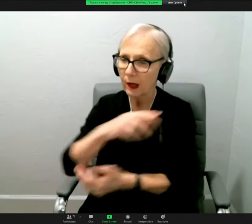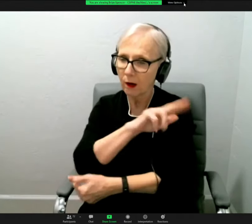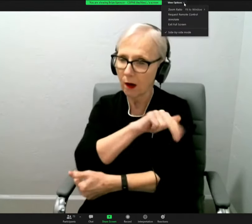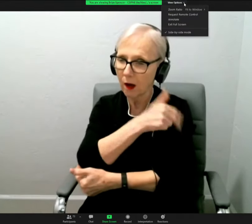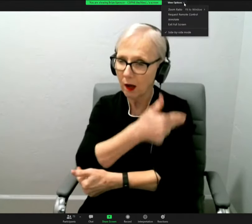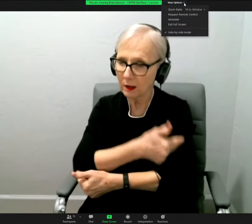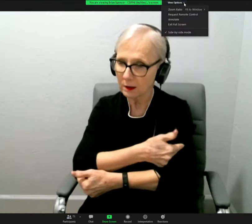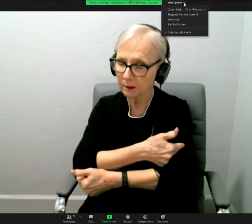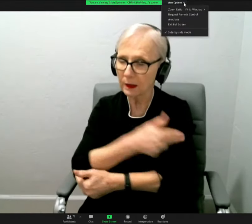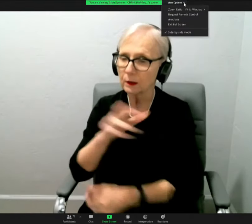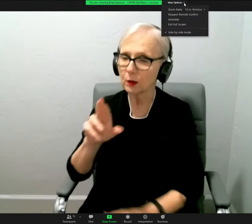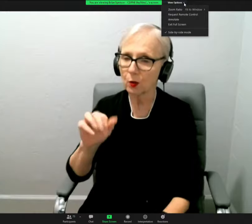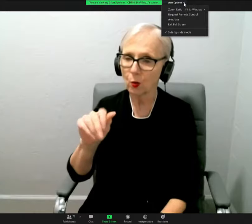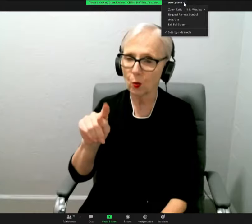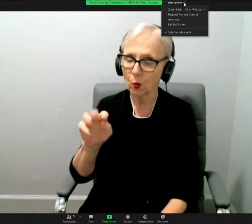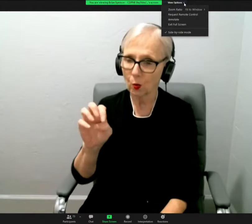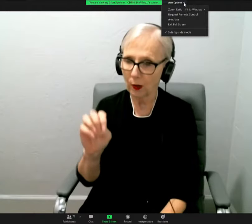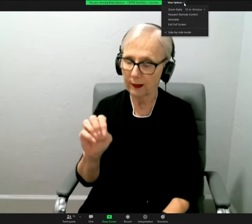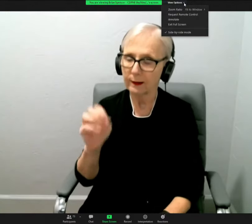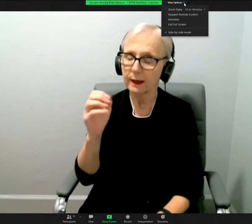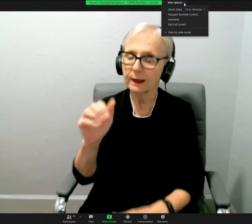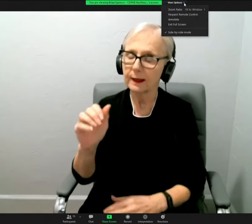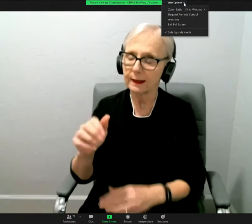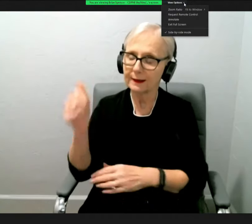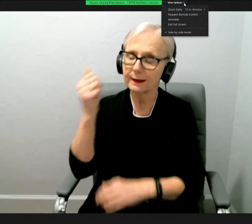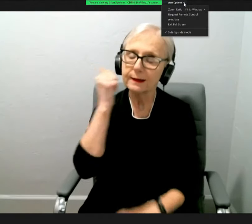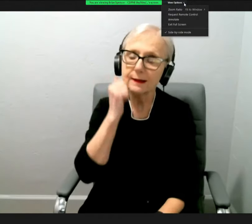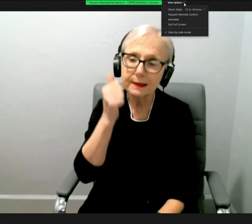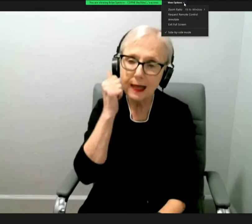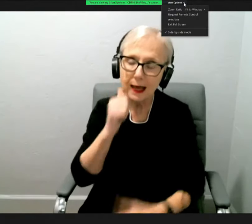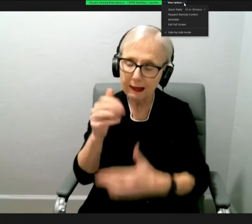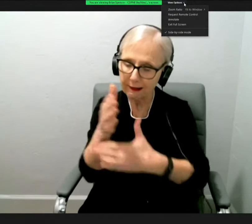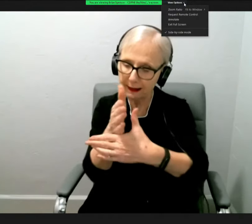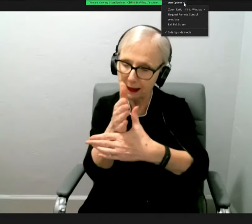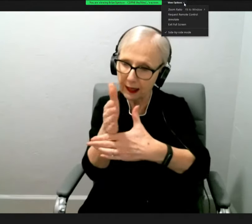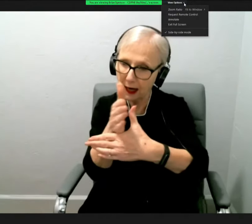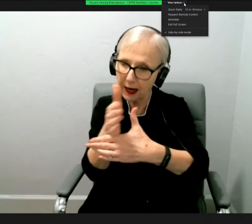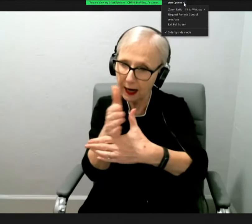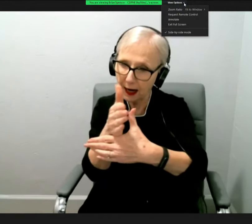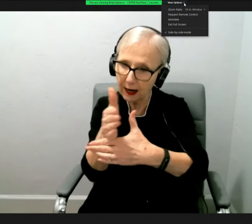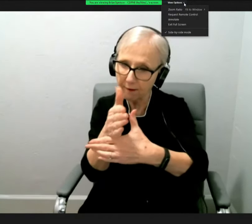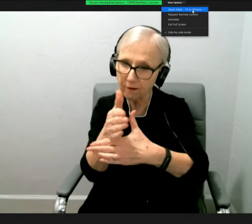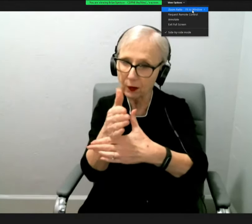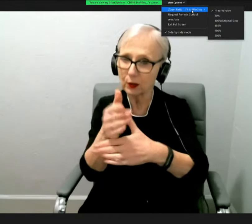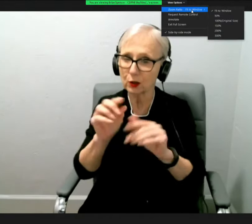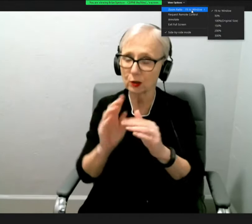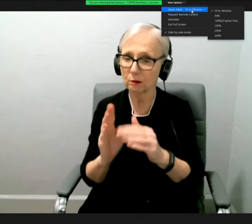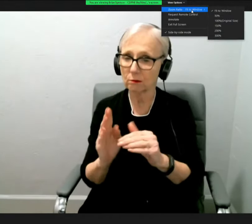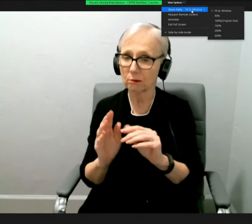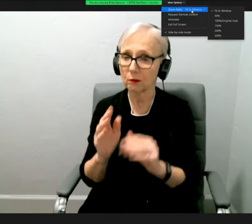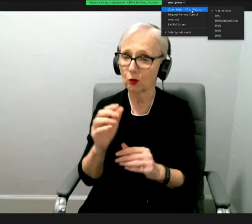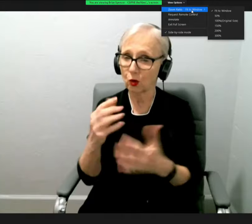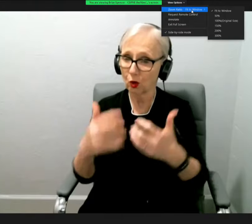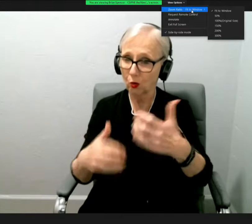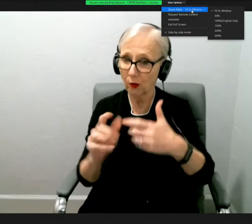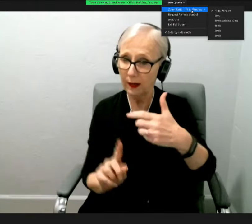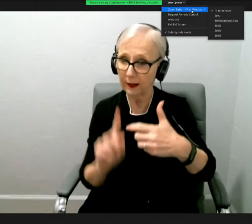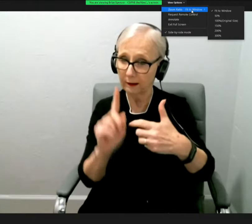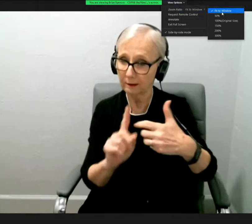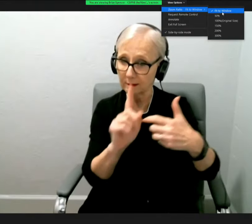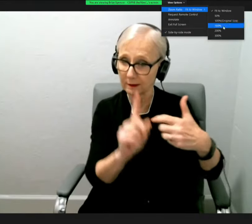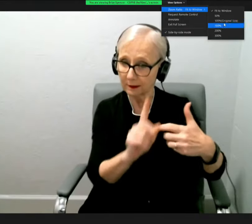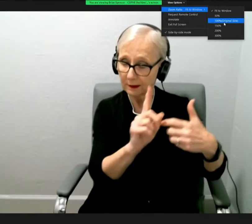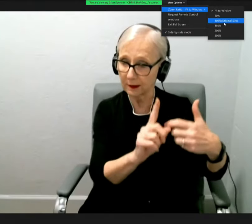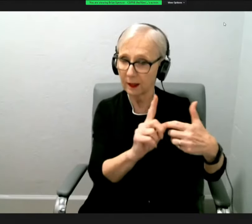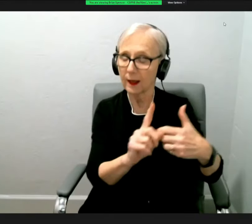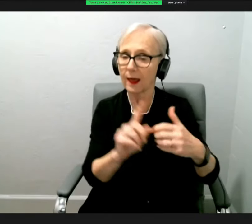So this is a figure that shows us the daily case rates, case-to-case numbers with each of those gray vertical bars. And then the red line is showing you our seven-day